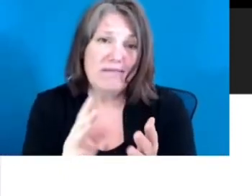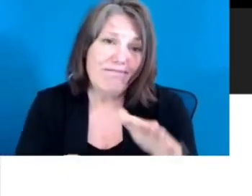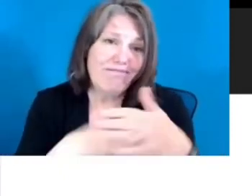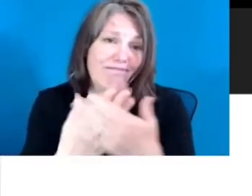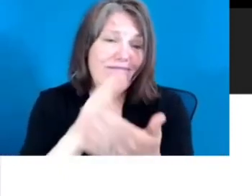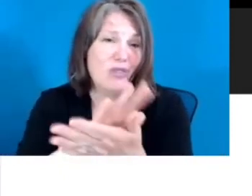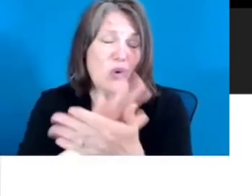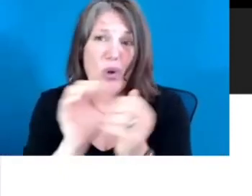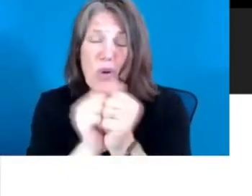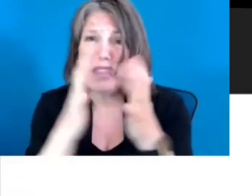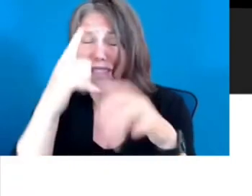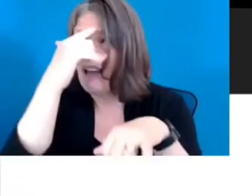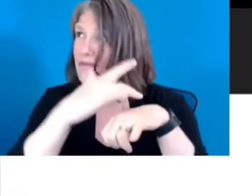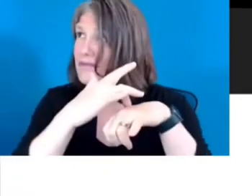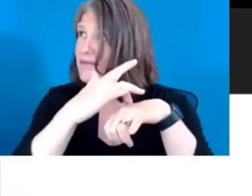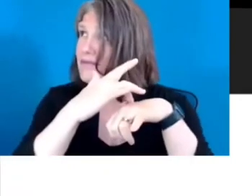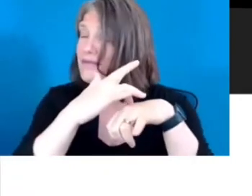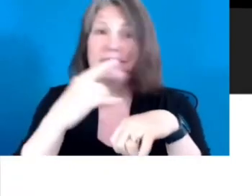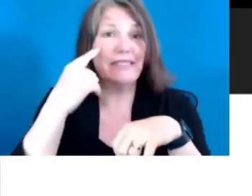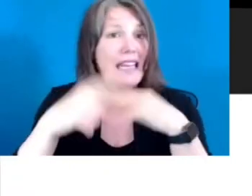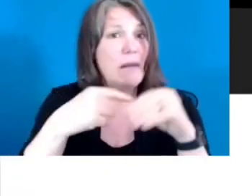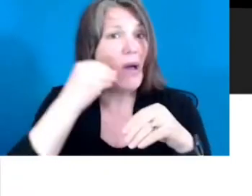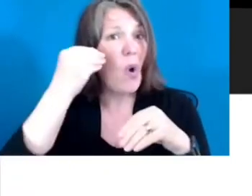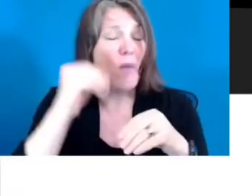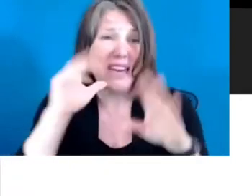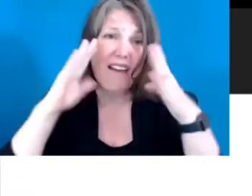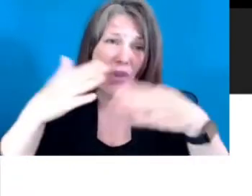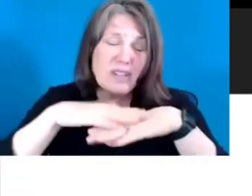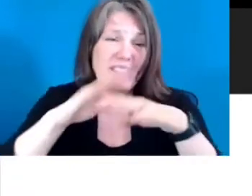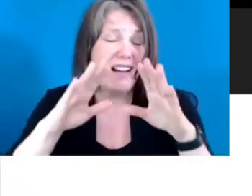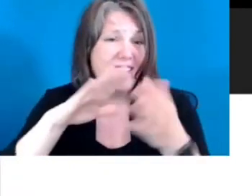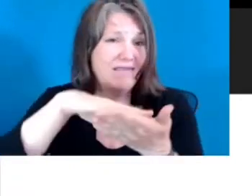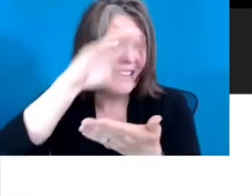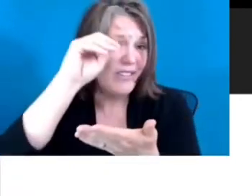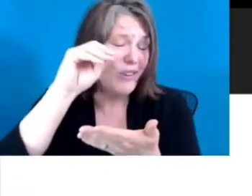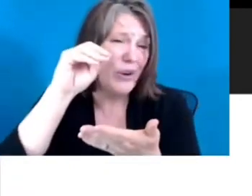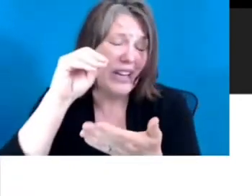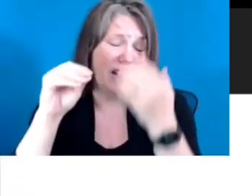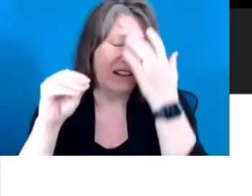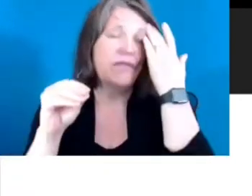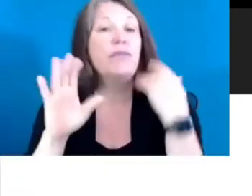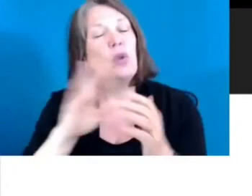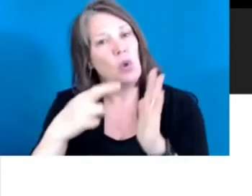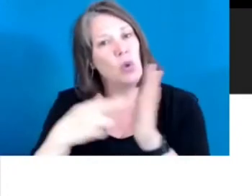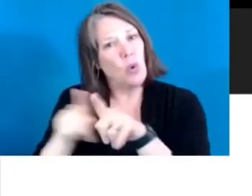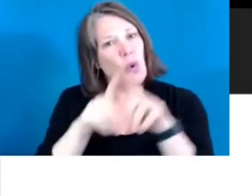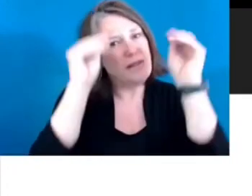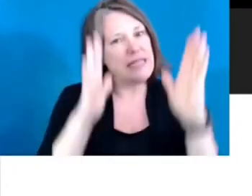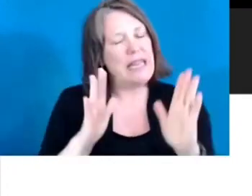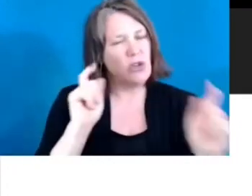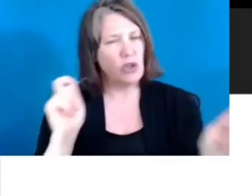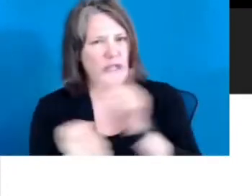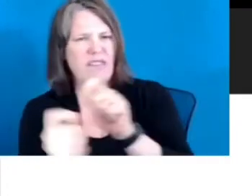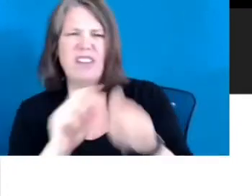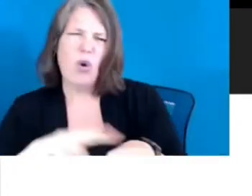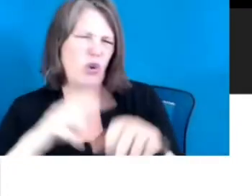They have a lot of issues at home and they're not always focused and ready to learn because of that. Your role as a teacher kind of shifts. Of course you